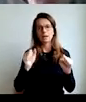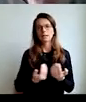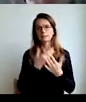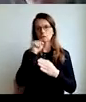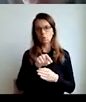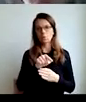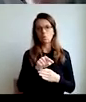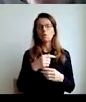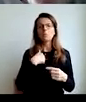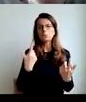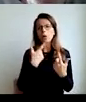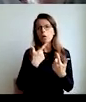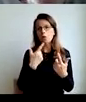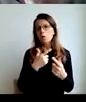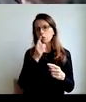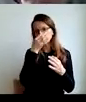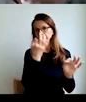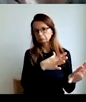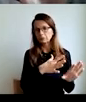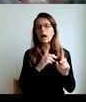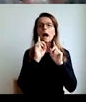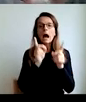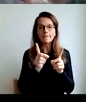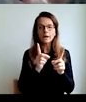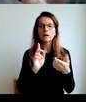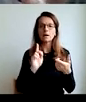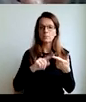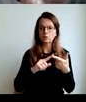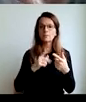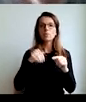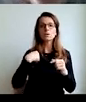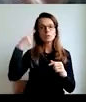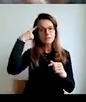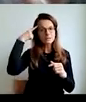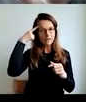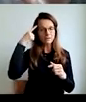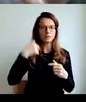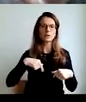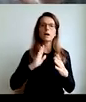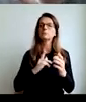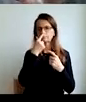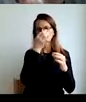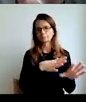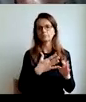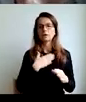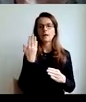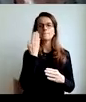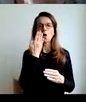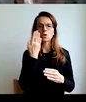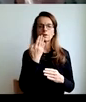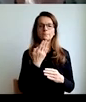that, to hunt and gather, and we have to be aware that we are using our biology,